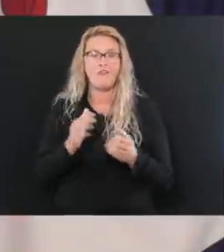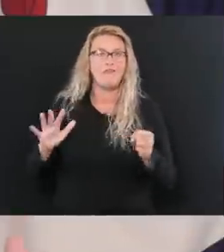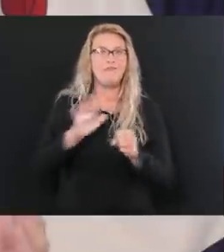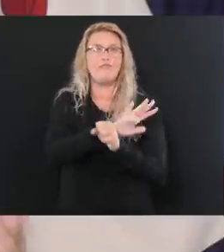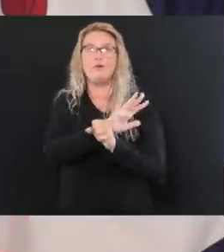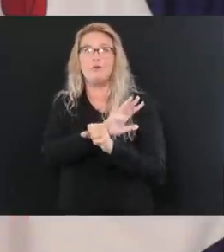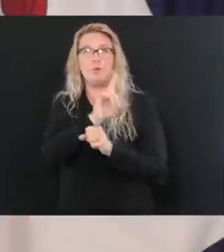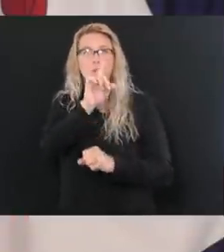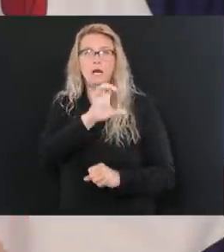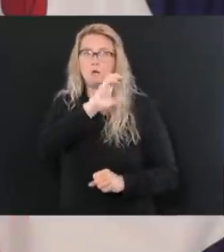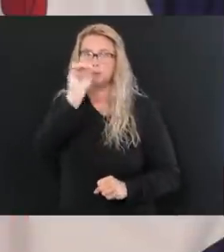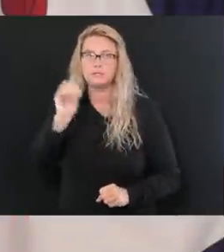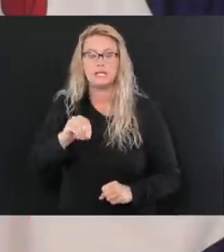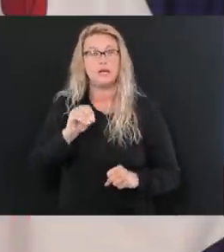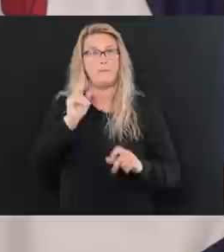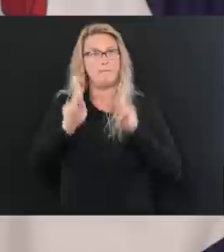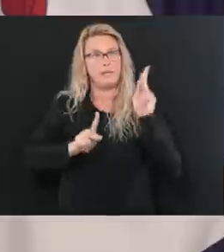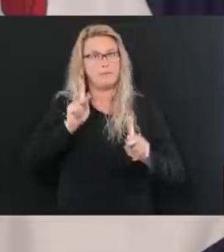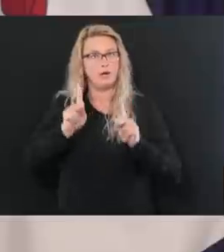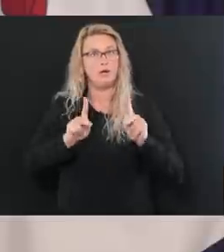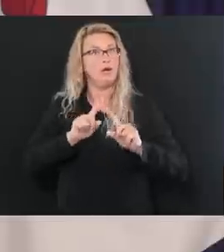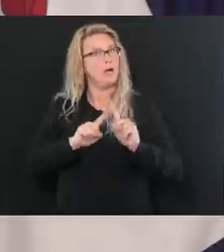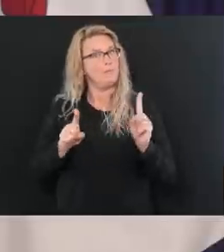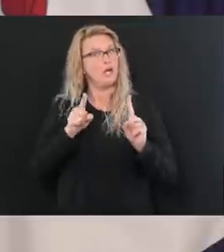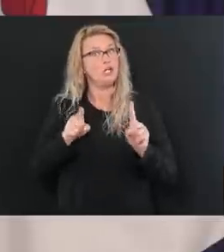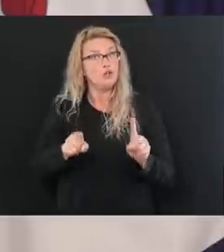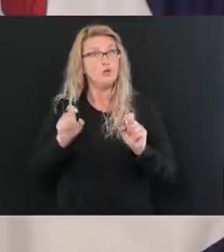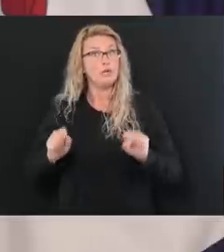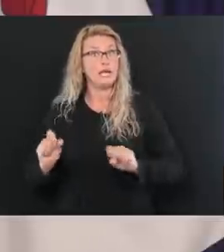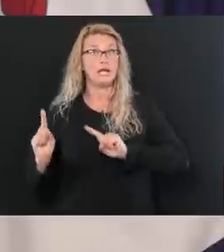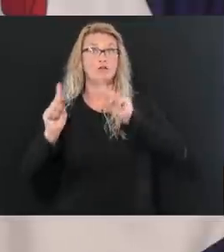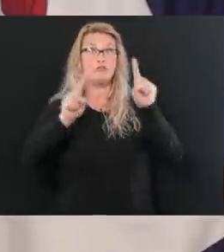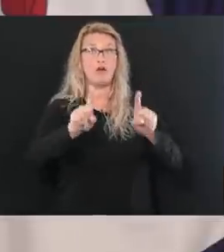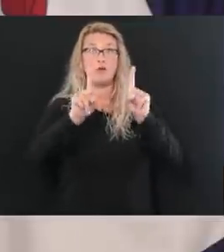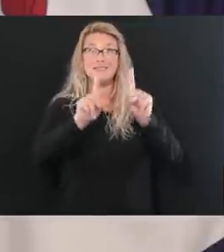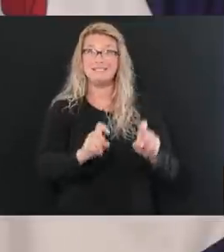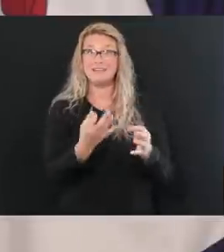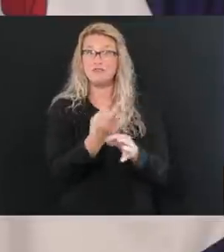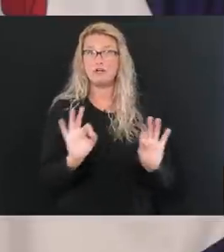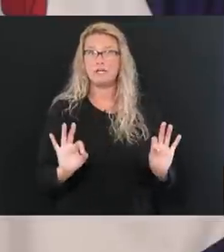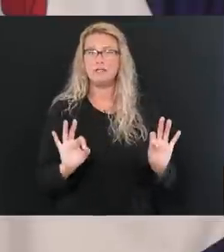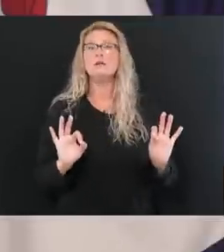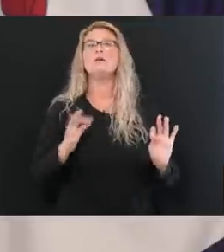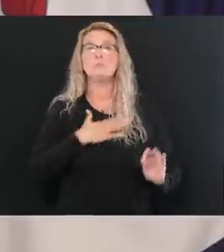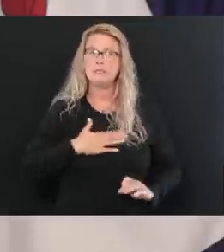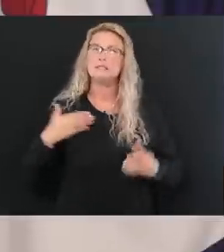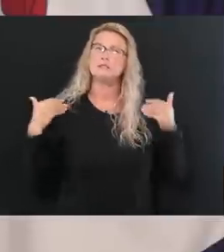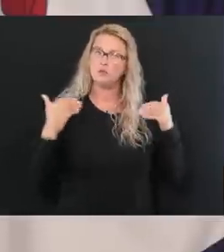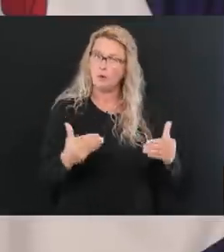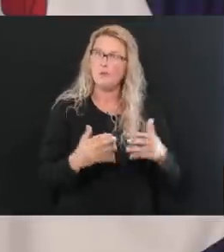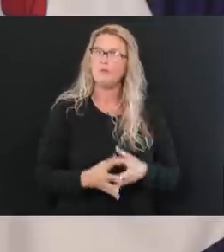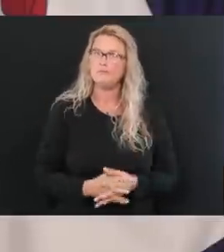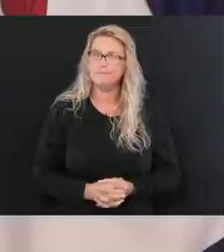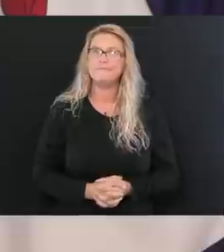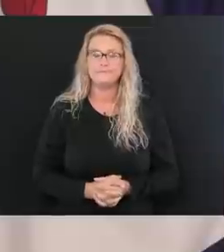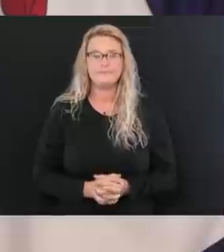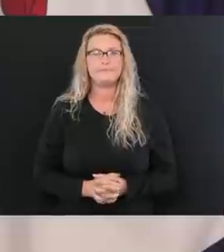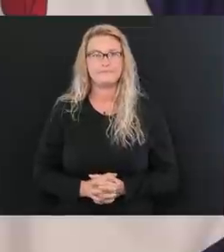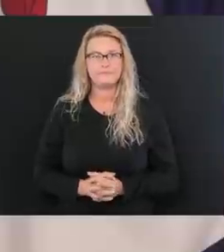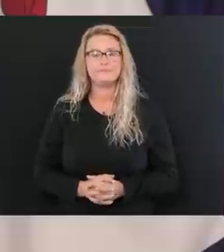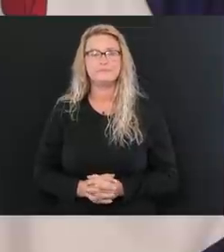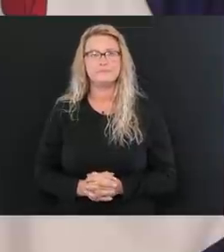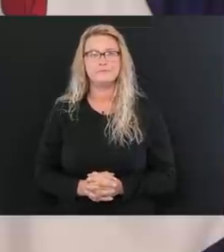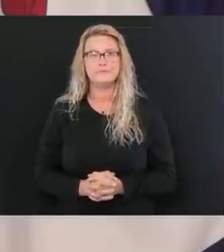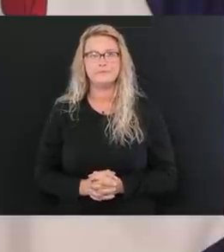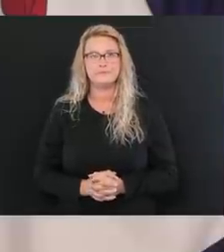standpoint of coming out and taking advantage of the free testing, we got to do that. So, one of the things